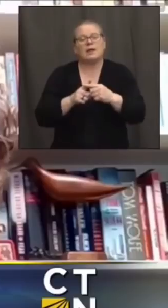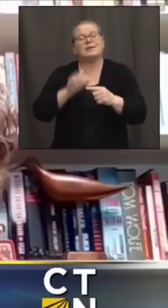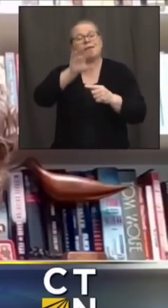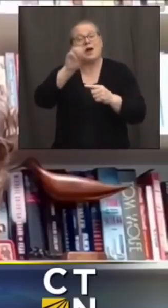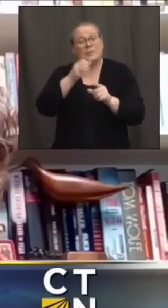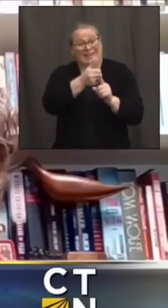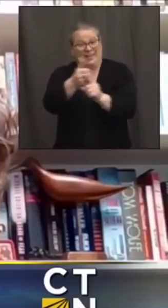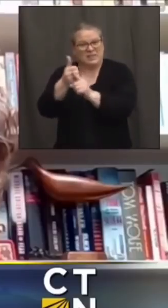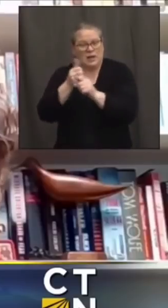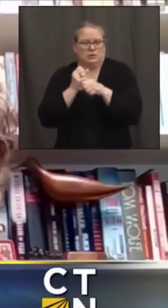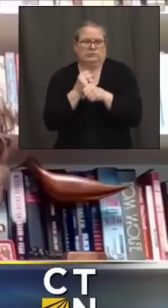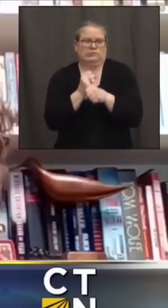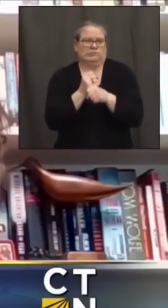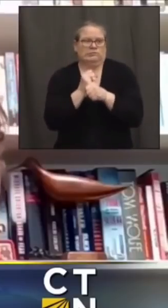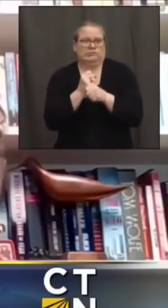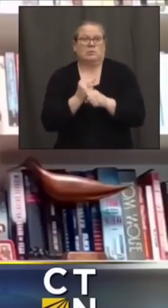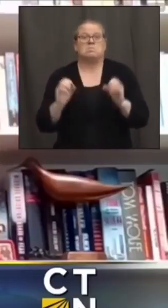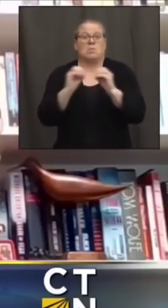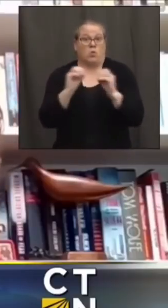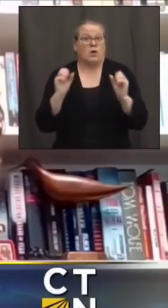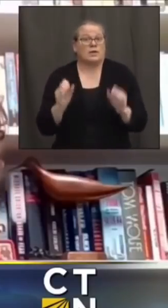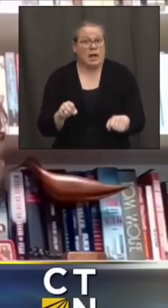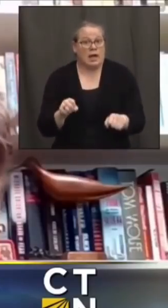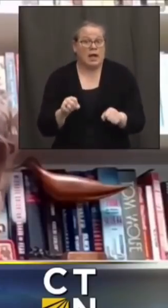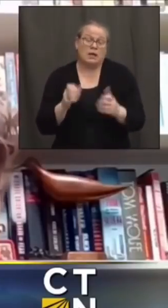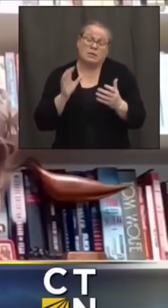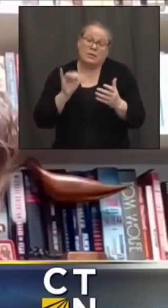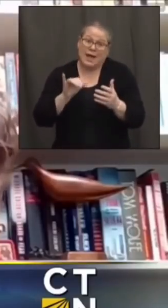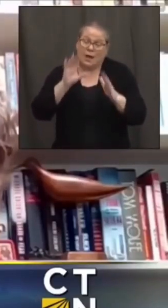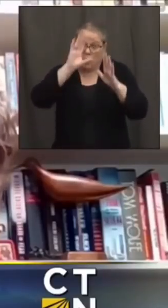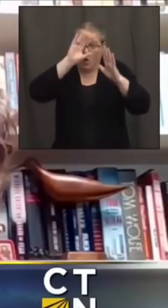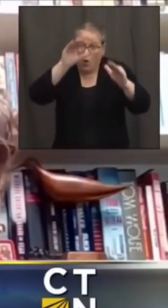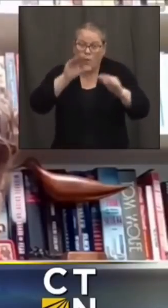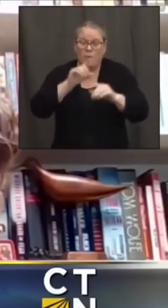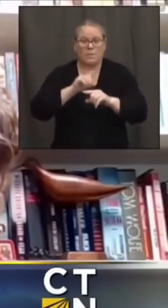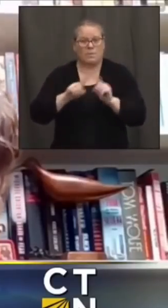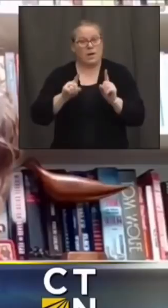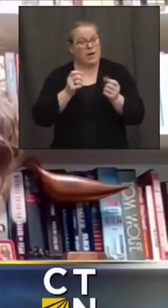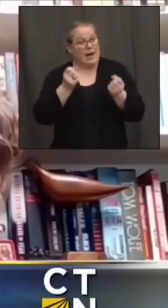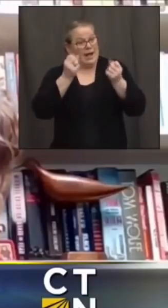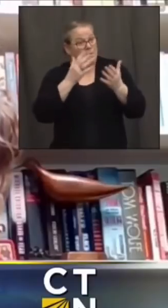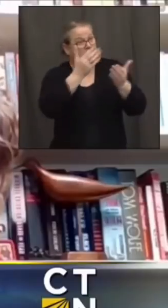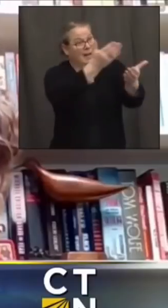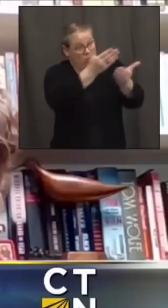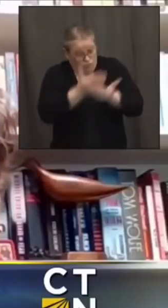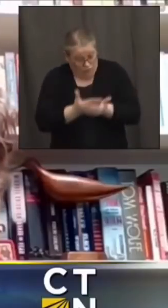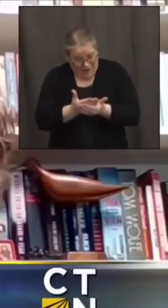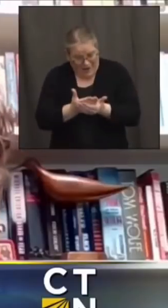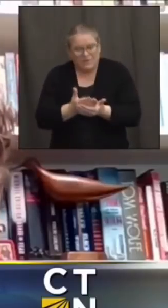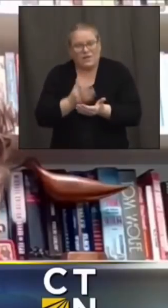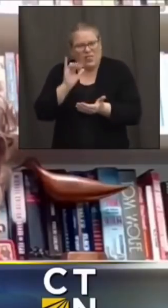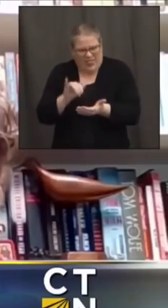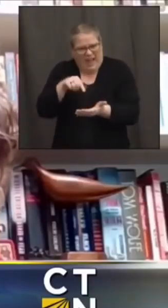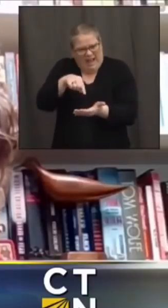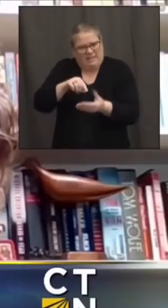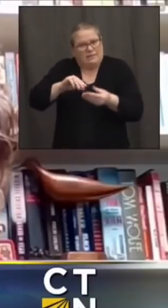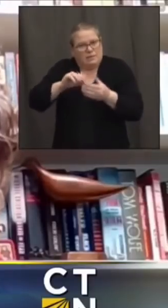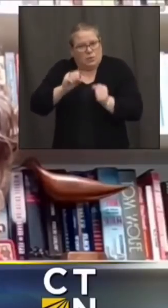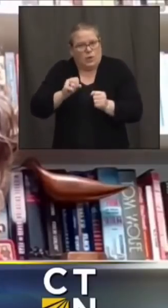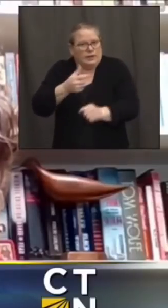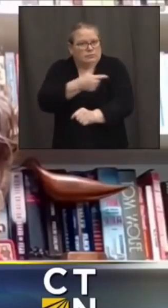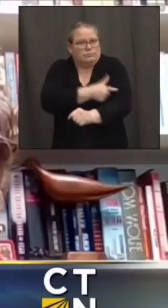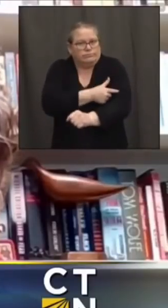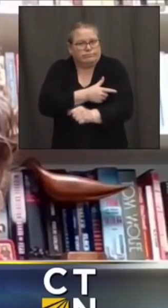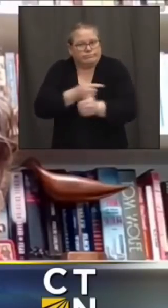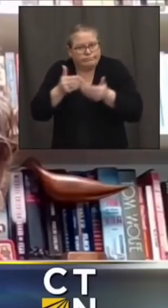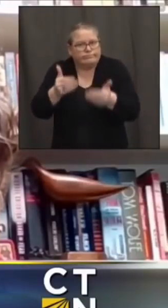production but we we can only give out as many vaccines as we have doses so um our